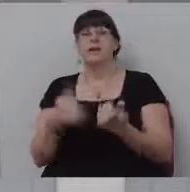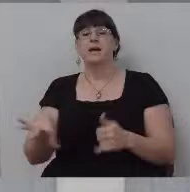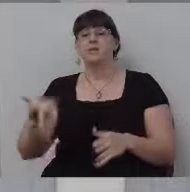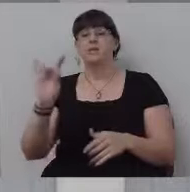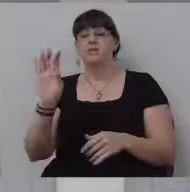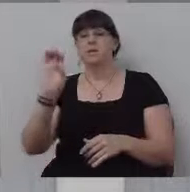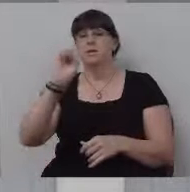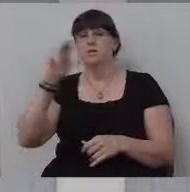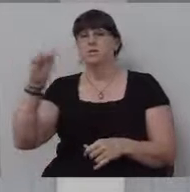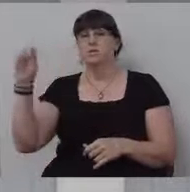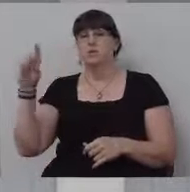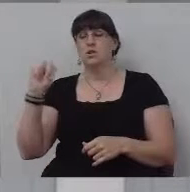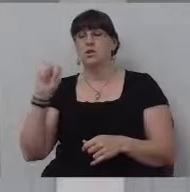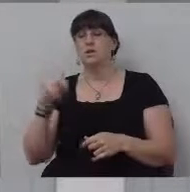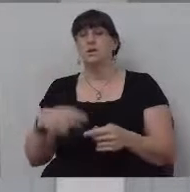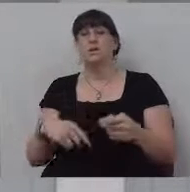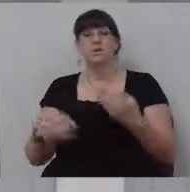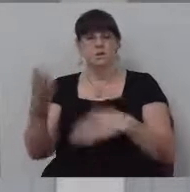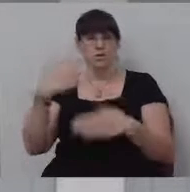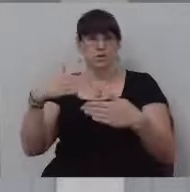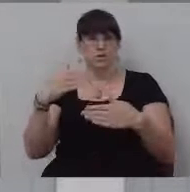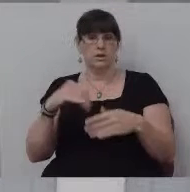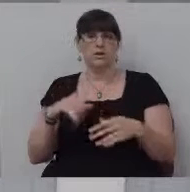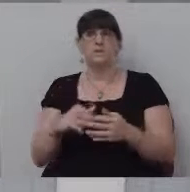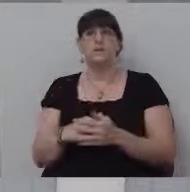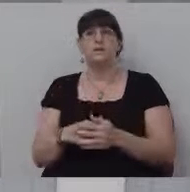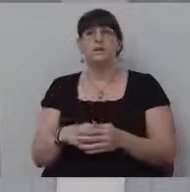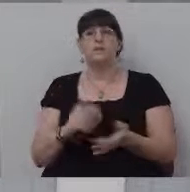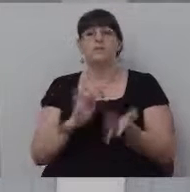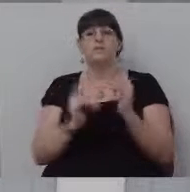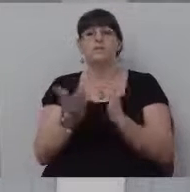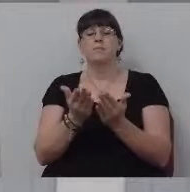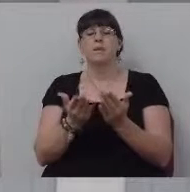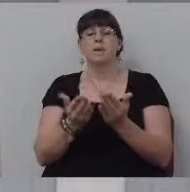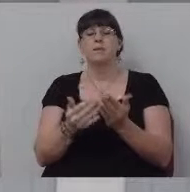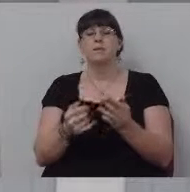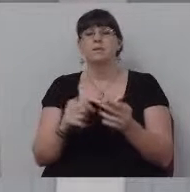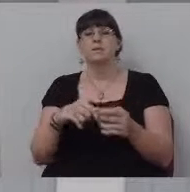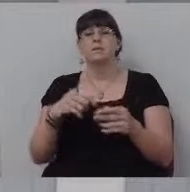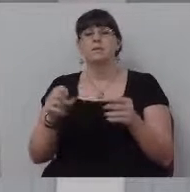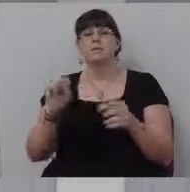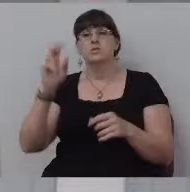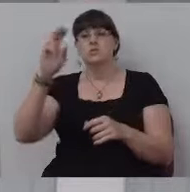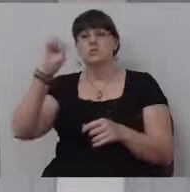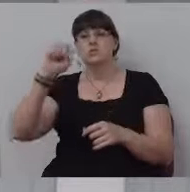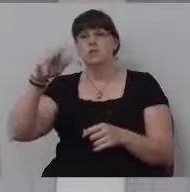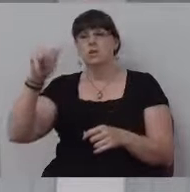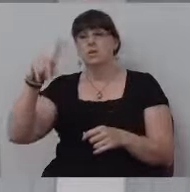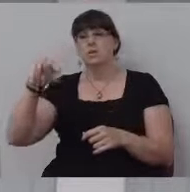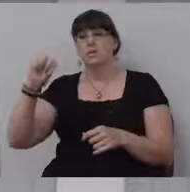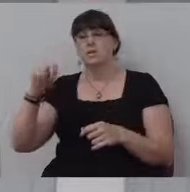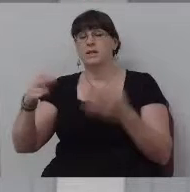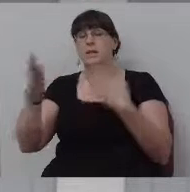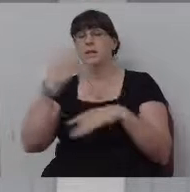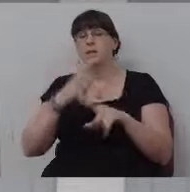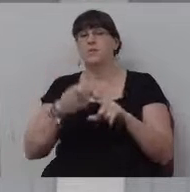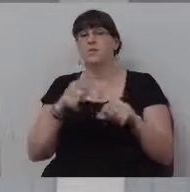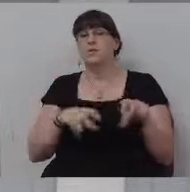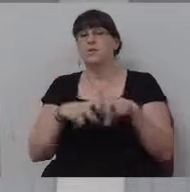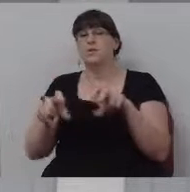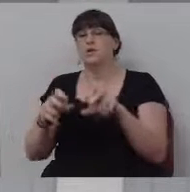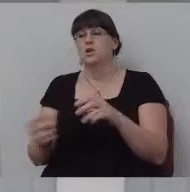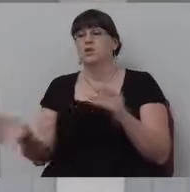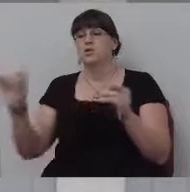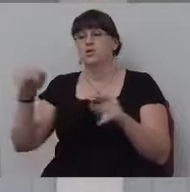find Solomon returning. The Bible says, Solomon came from his journey to the high place that was at Gibeon to Jerusalem